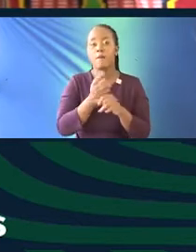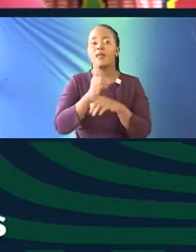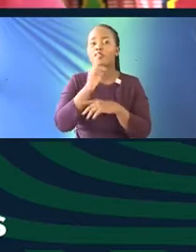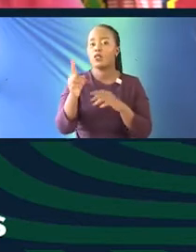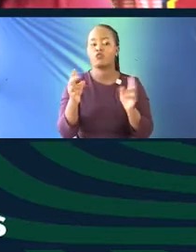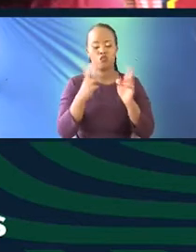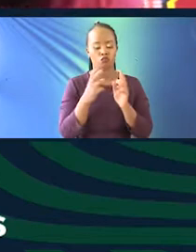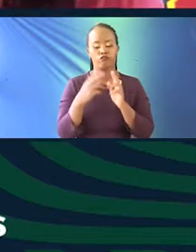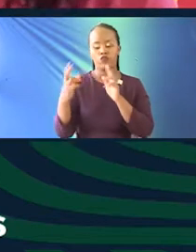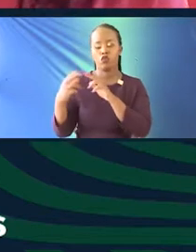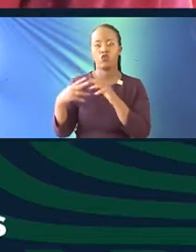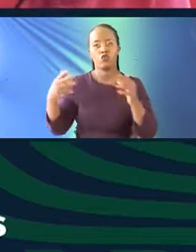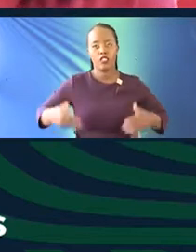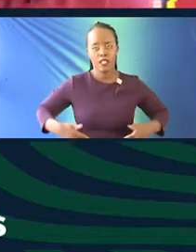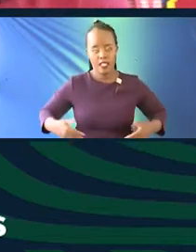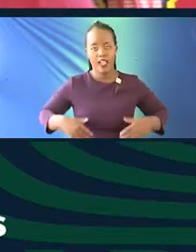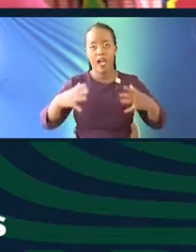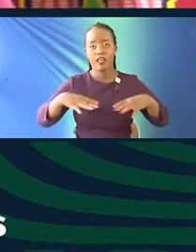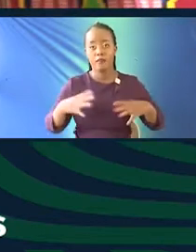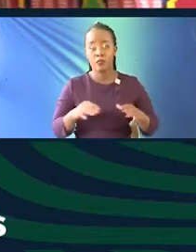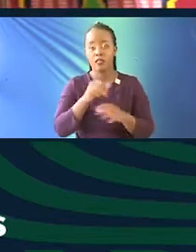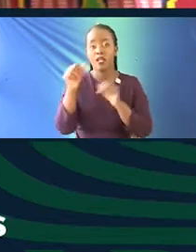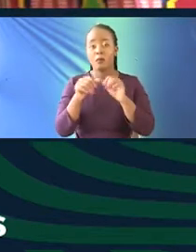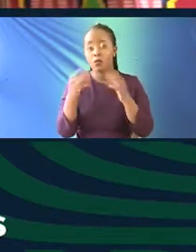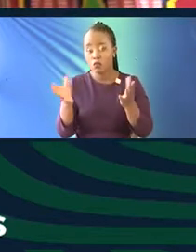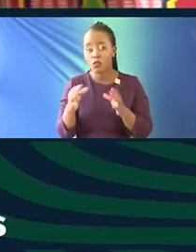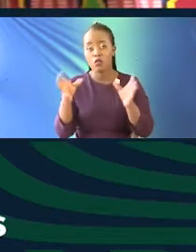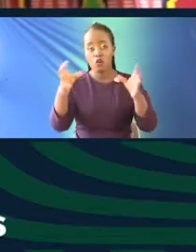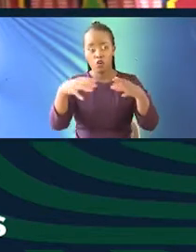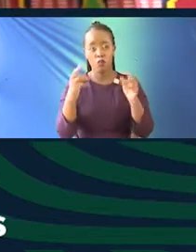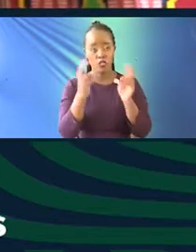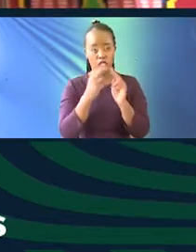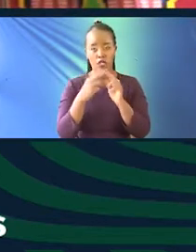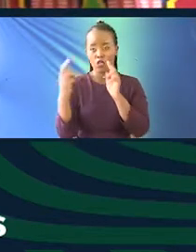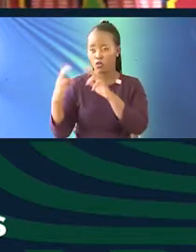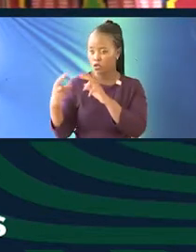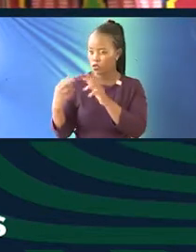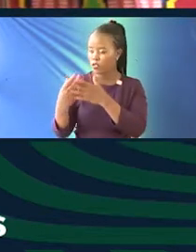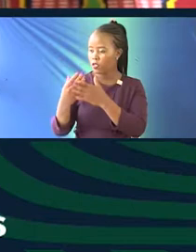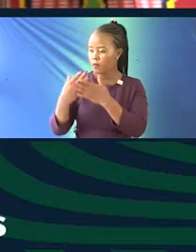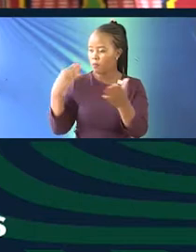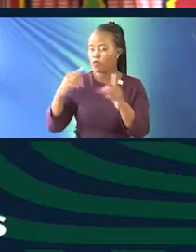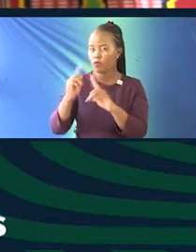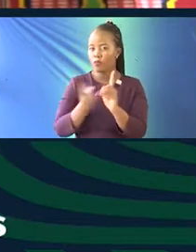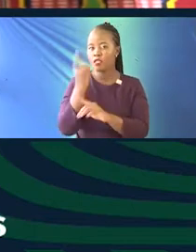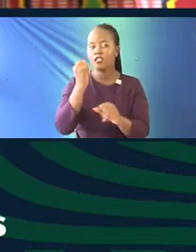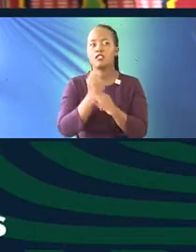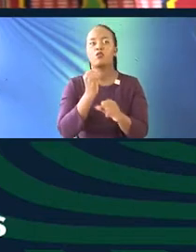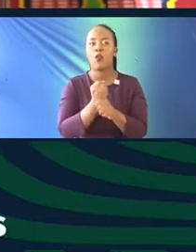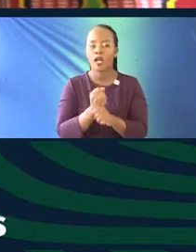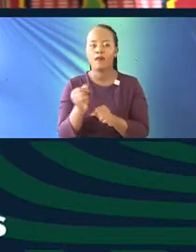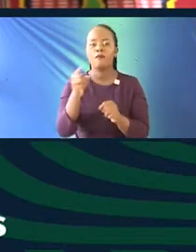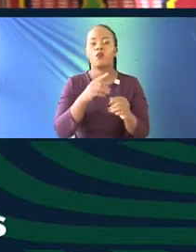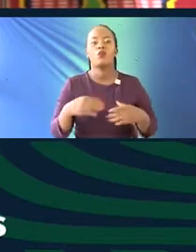consult younger people and actually the general public is with community consultations before we begin work on these libraries. So we